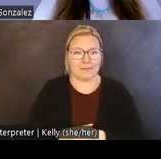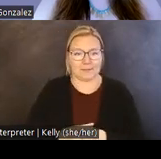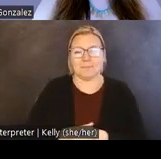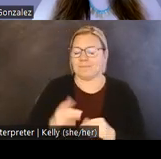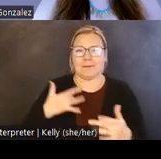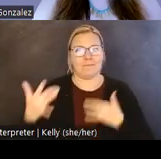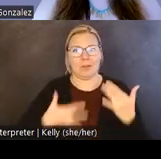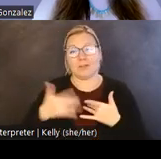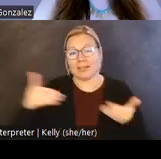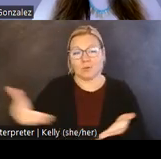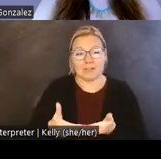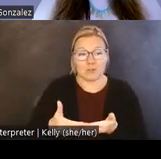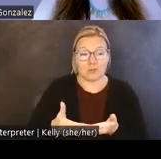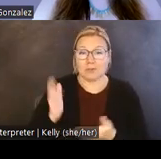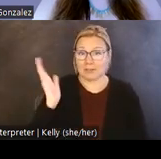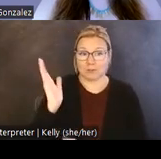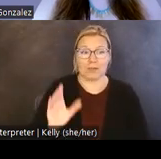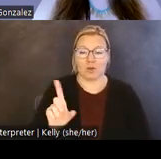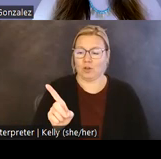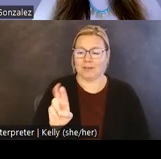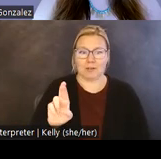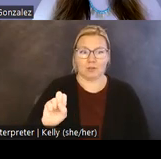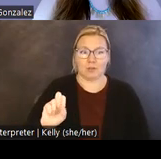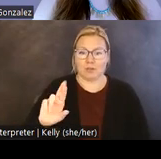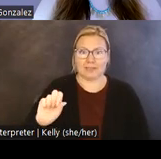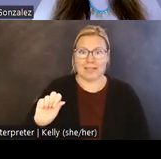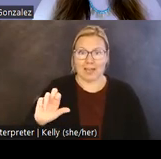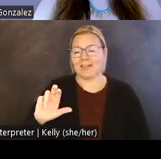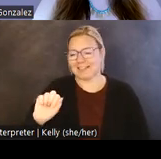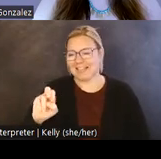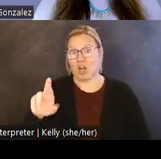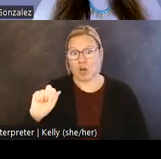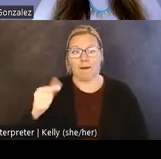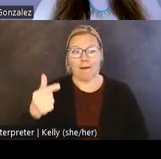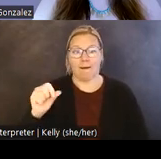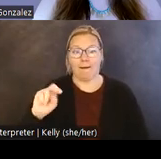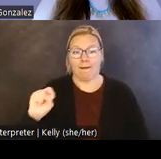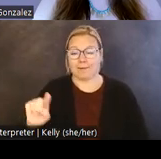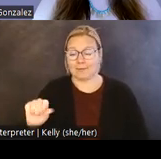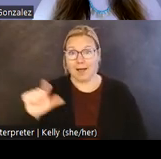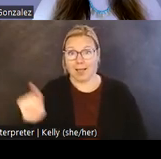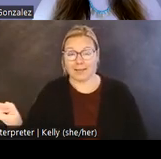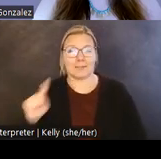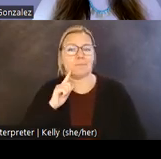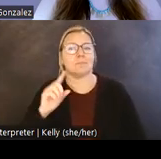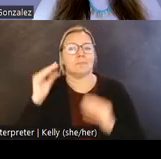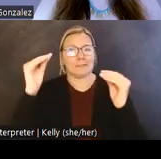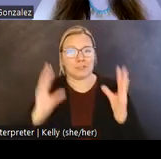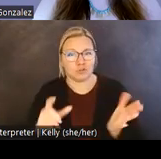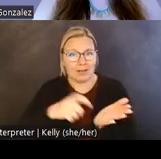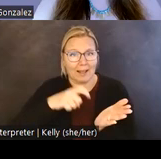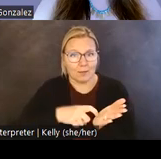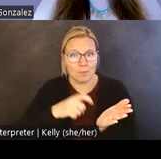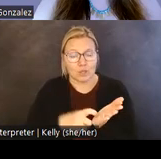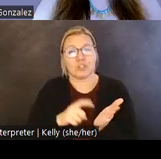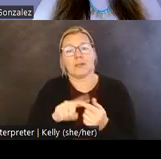very excited to introduce our speaker, Dr. Sarah Gonzalez, who is an Associate Professor of Anthropology and an Adjunct Assistant Professor